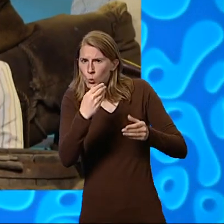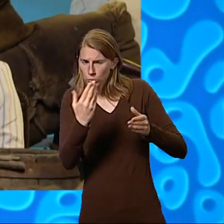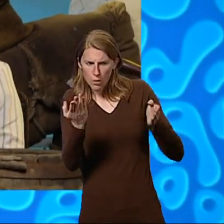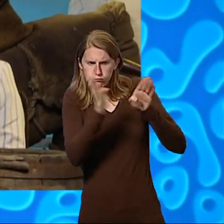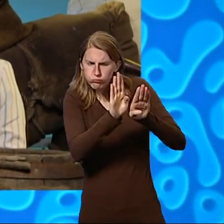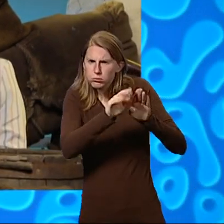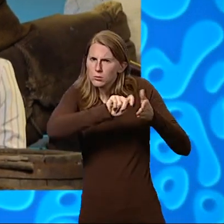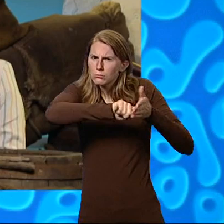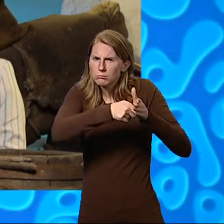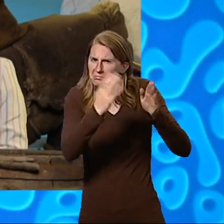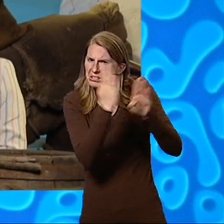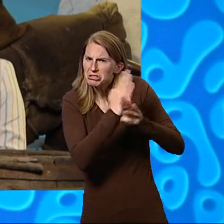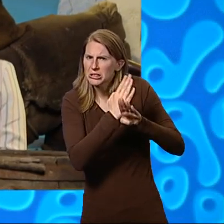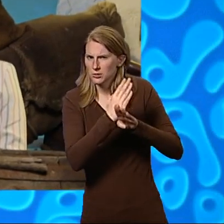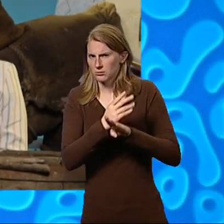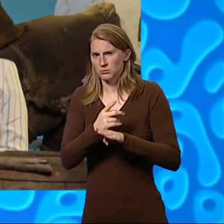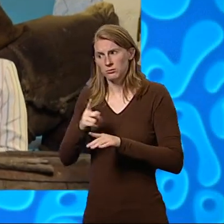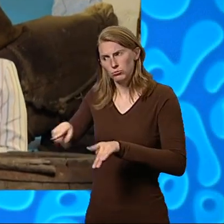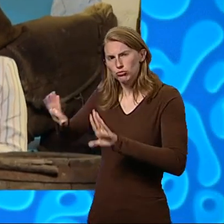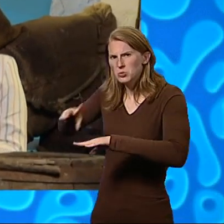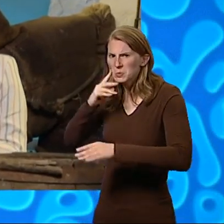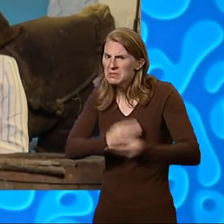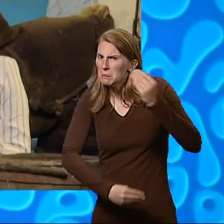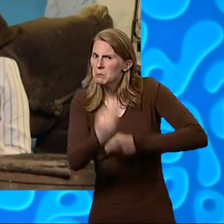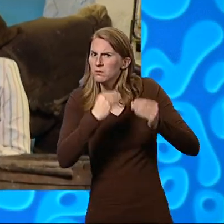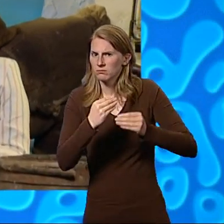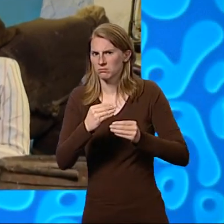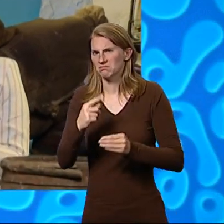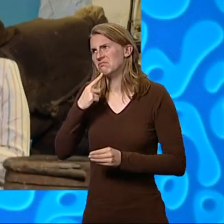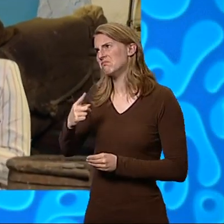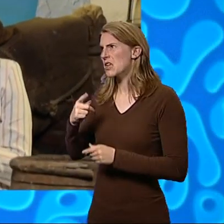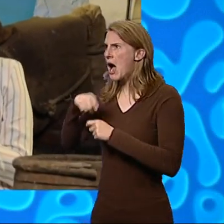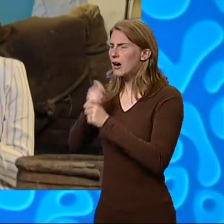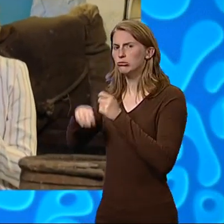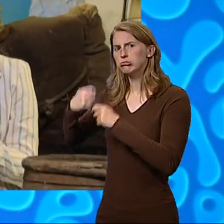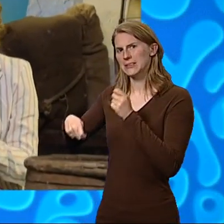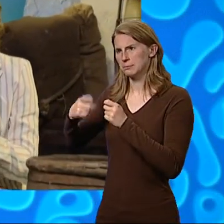Otherwise, the children would eat it before you could say strawberry ice cream with chocolate chips and gravy. Ha!